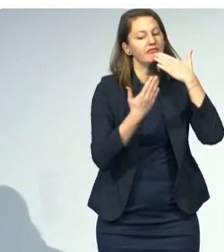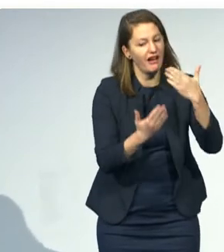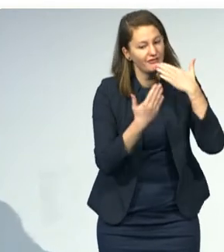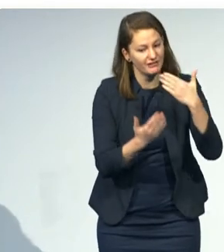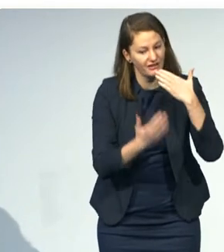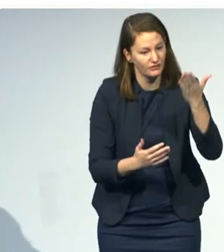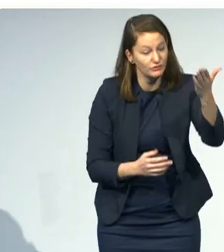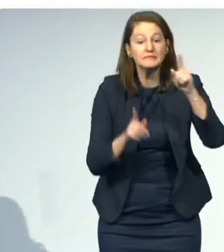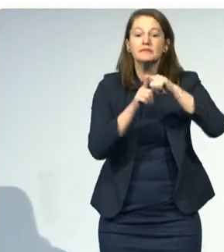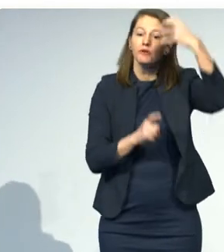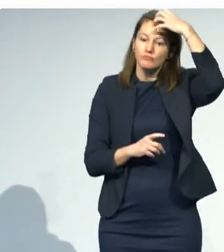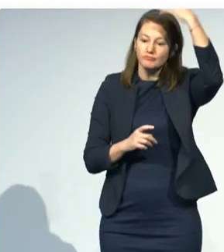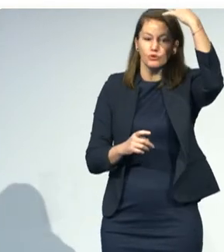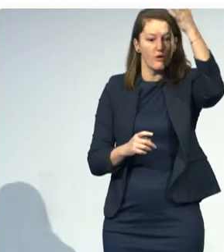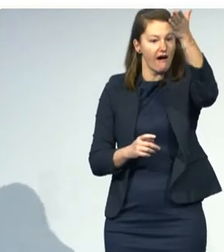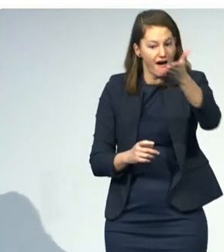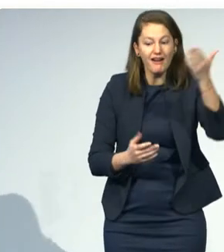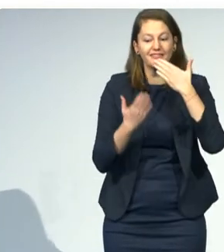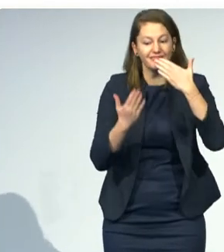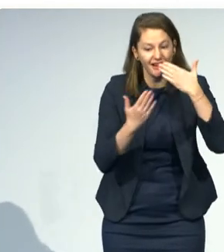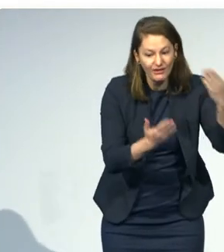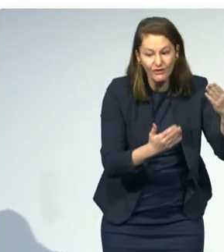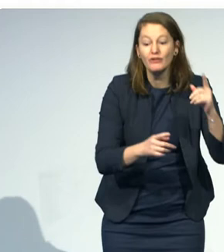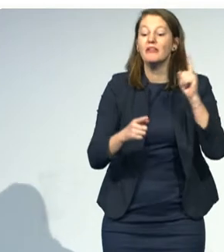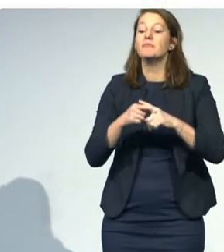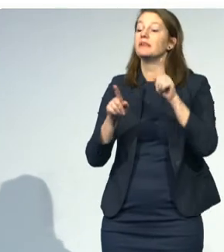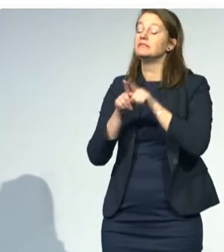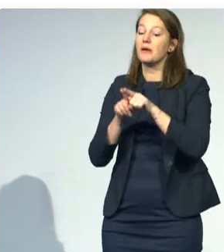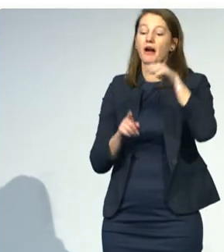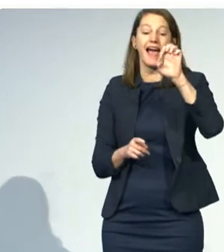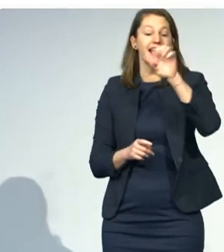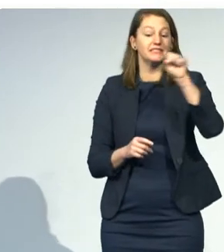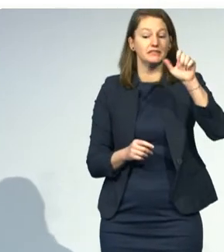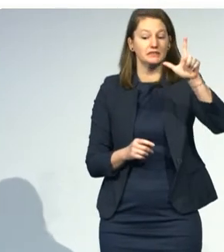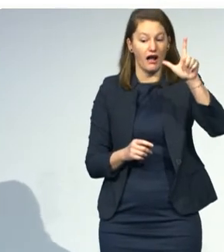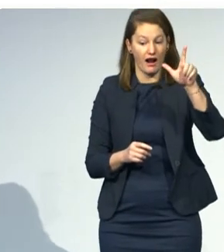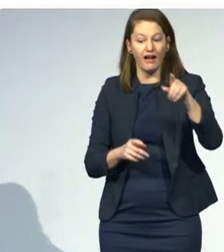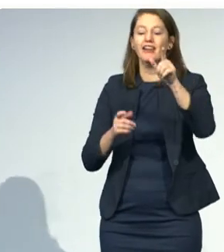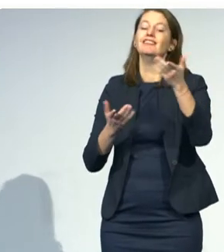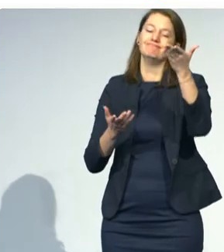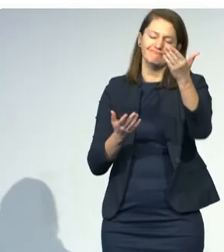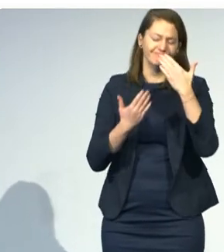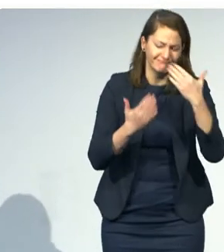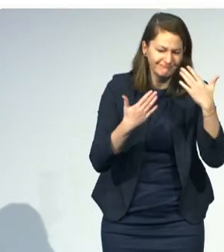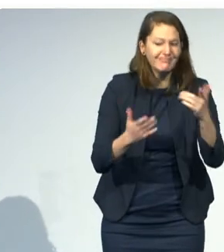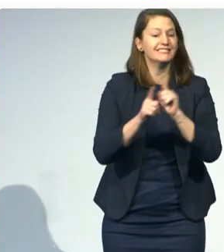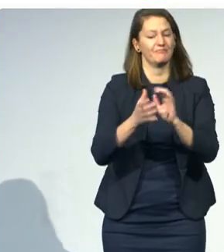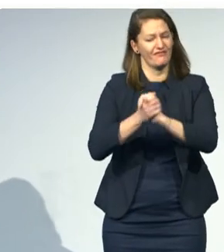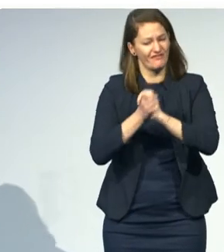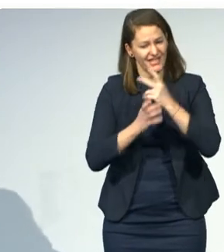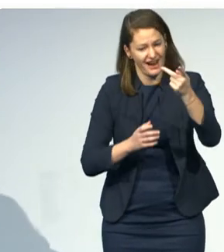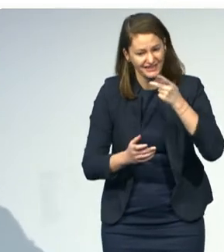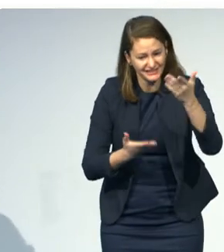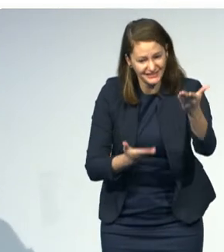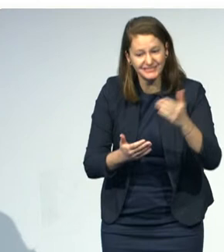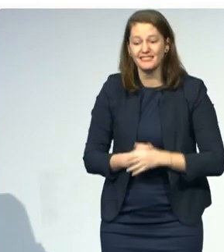ladies and gentlemen, friends and colleagues. I also particularly want to say thank you to Marianne. What